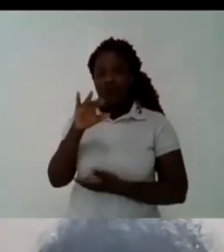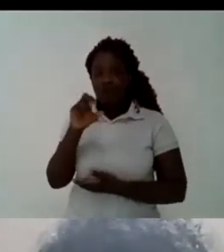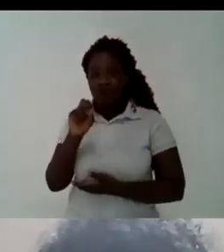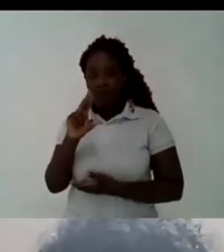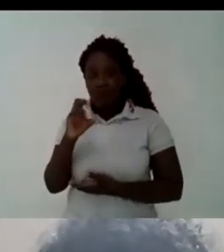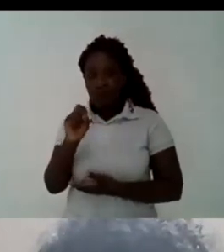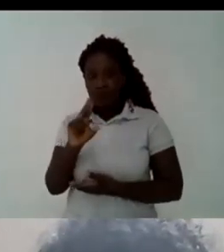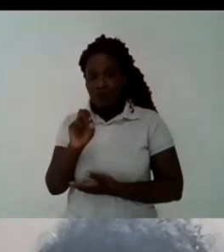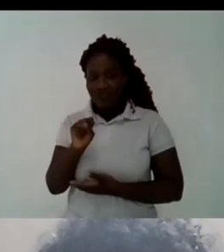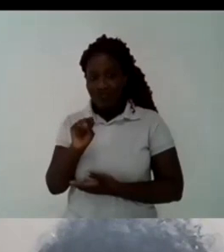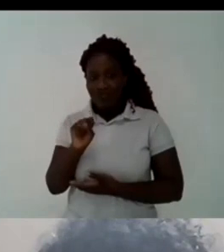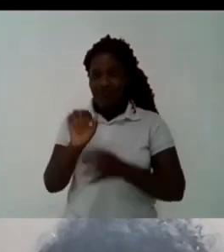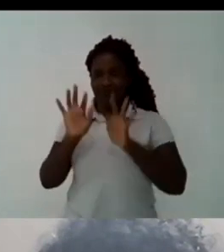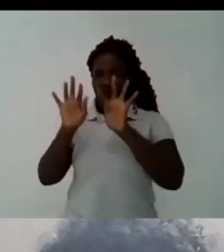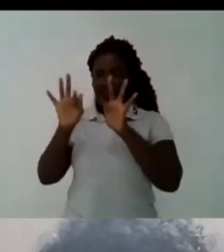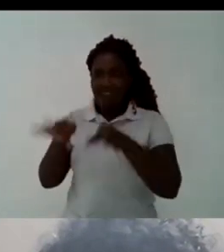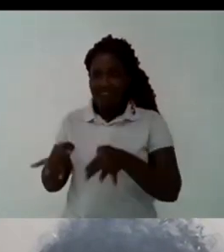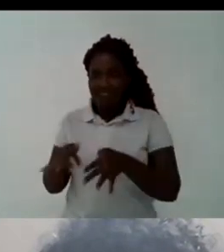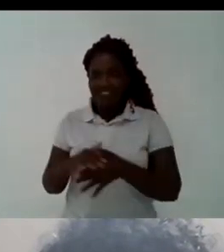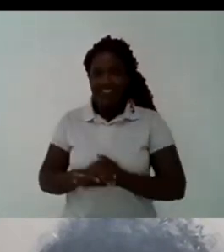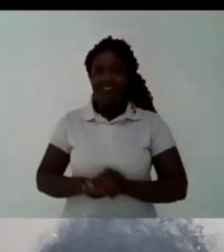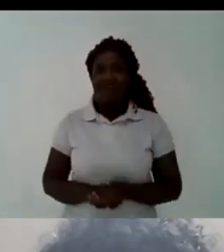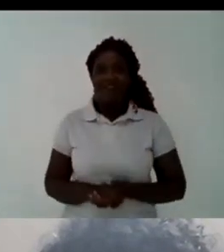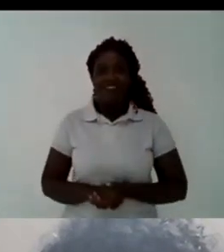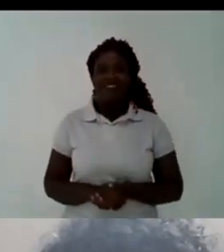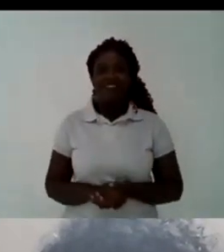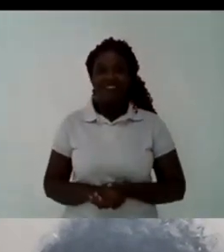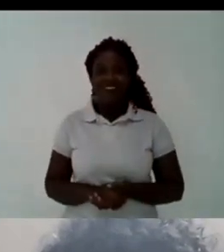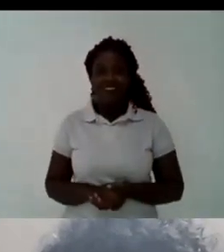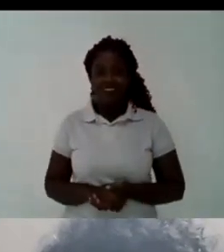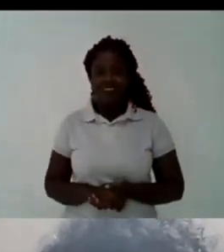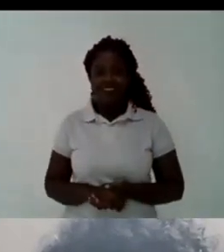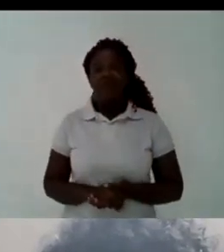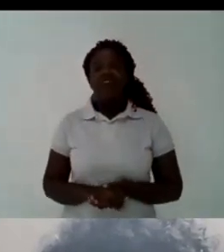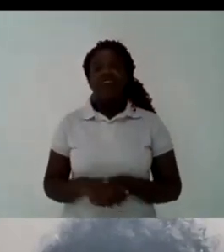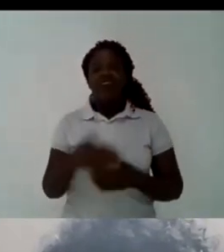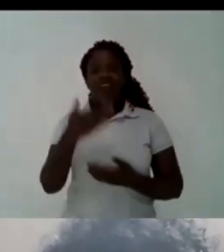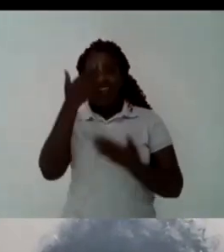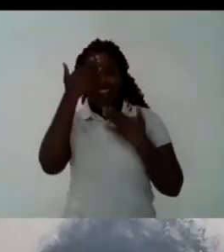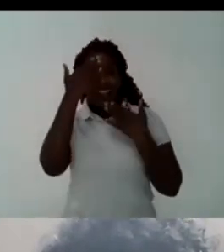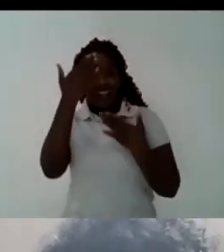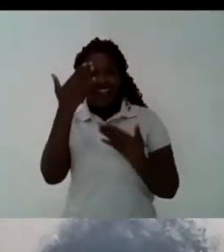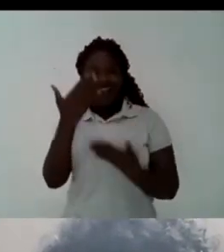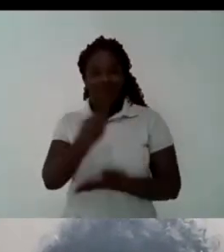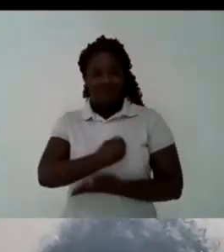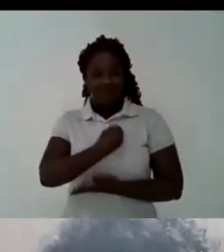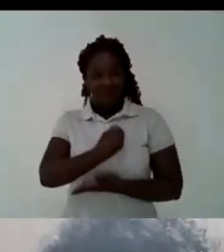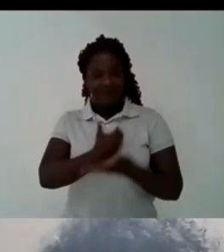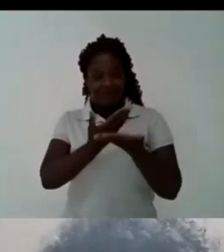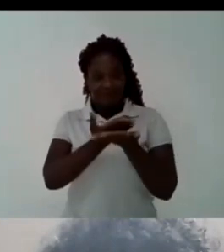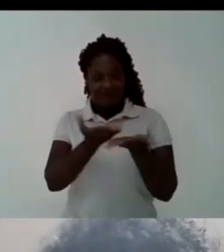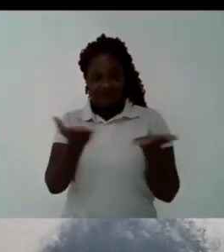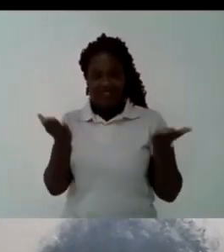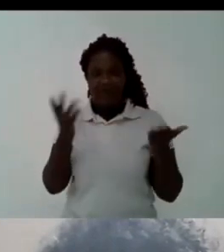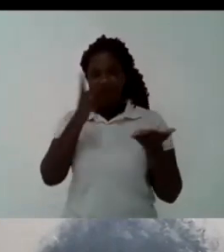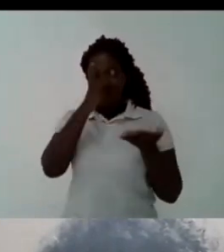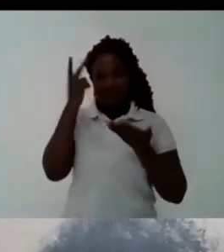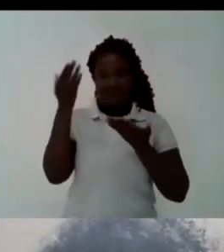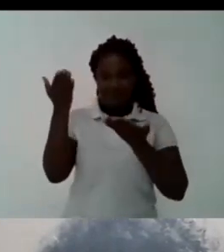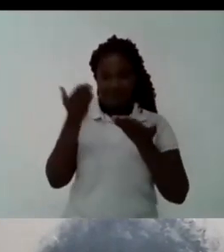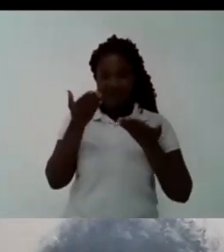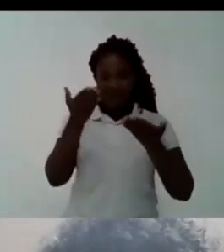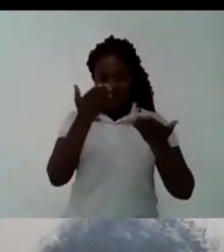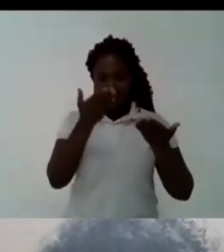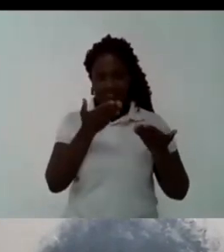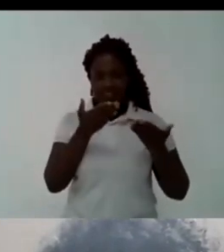the microphone to vinicius to just close this panel panel i would like to thank uh